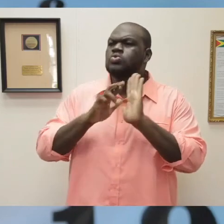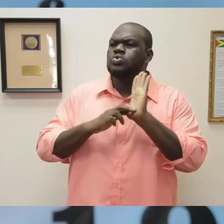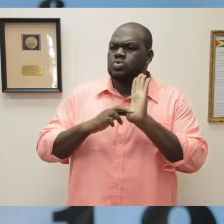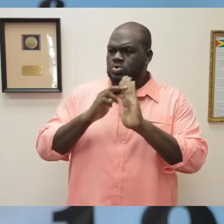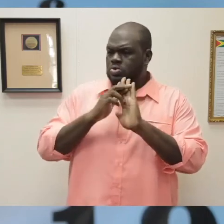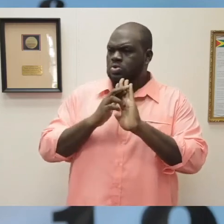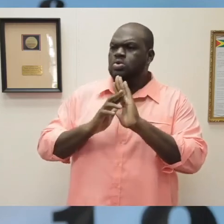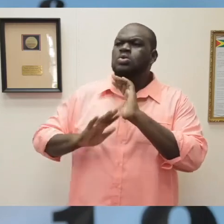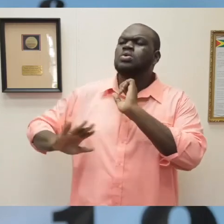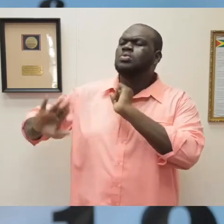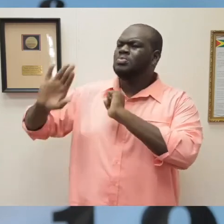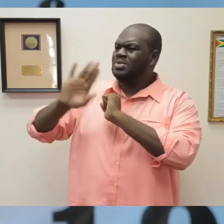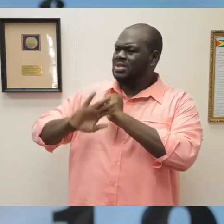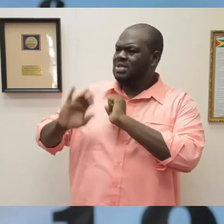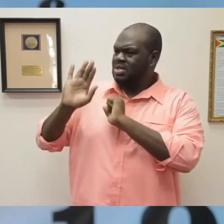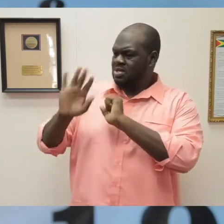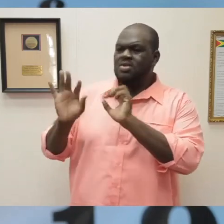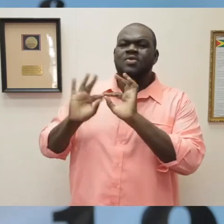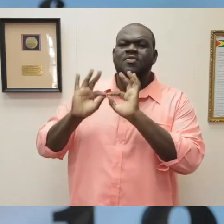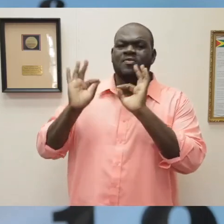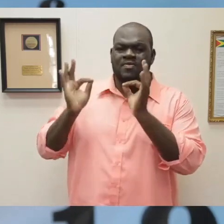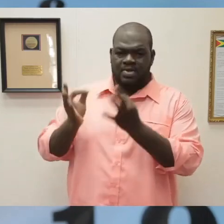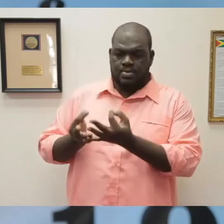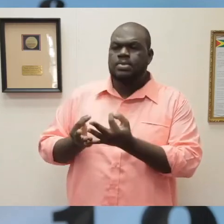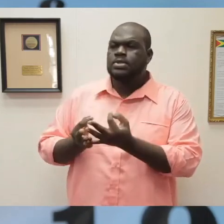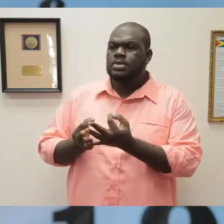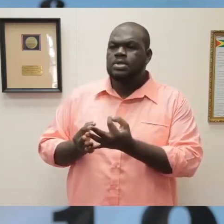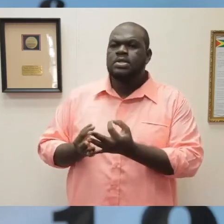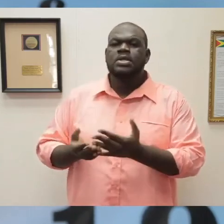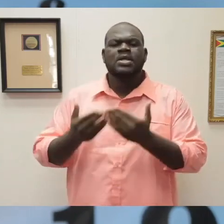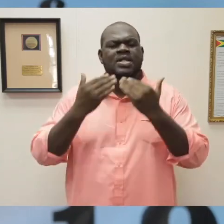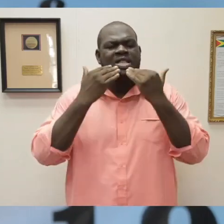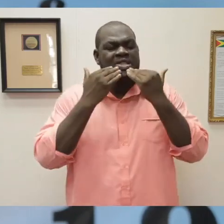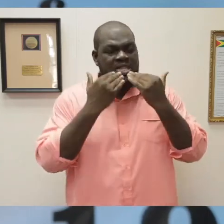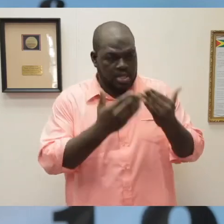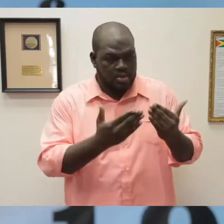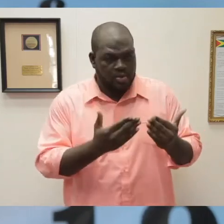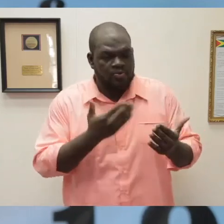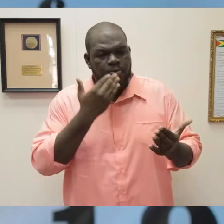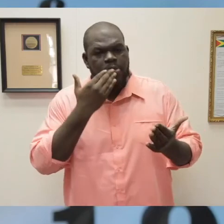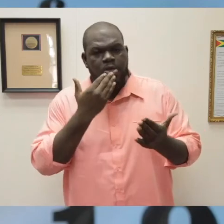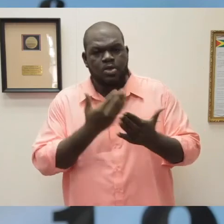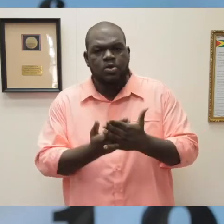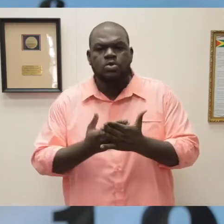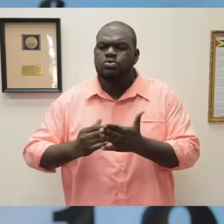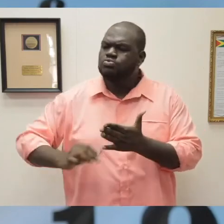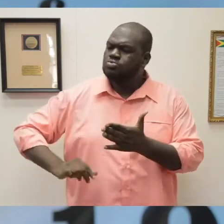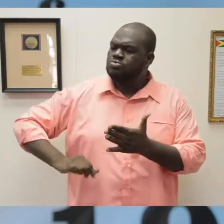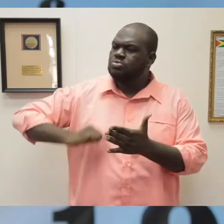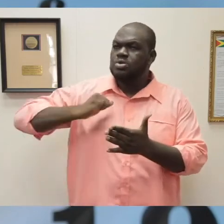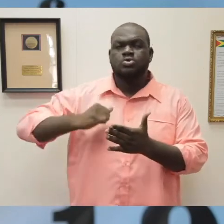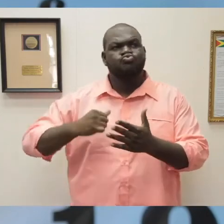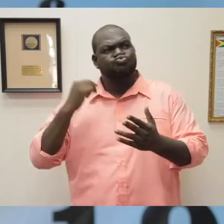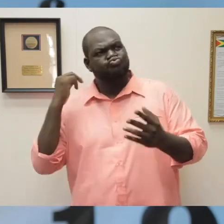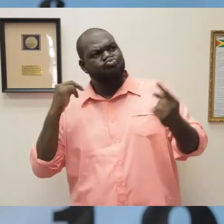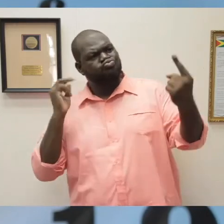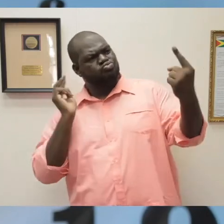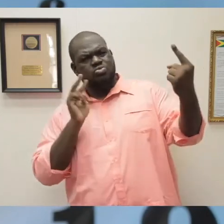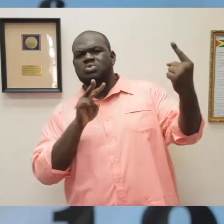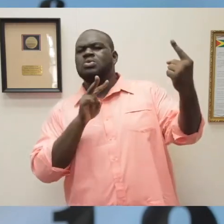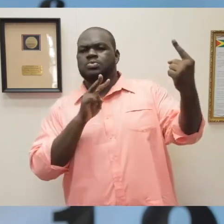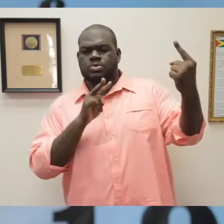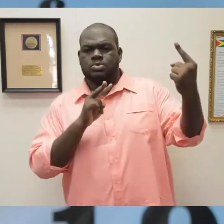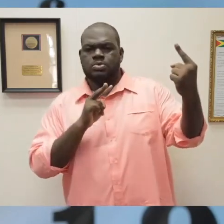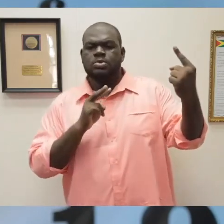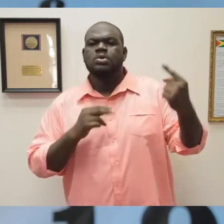members and children. Thank you for being good role models and setting the example. We